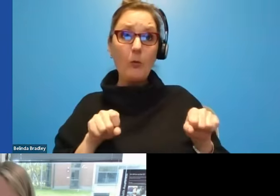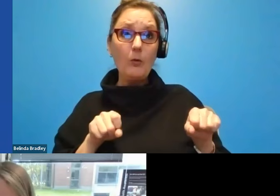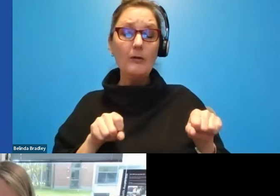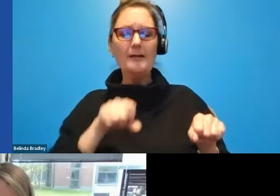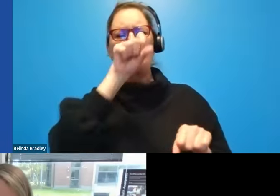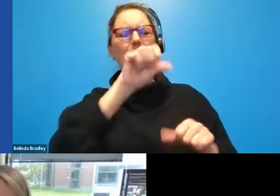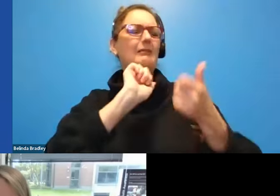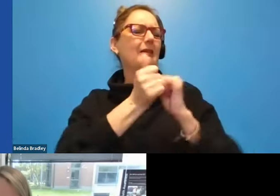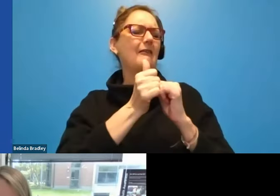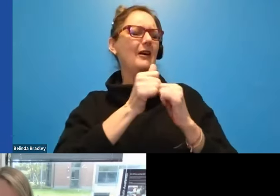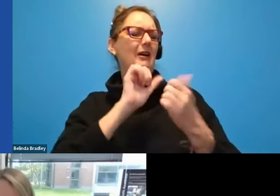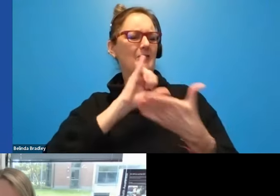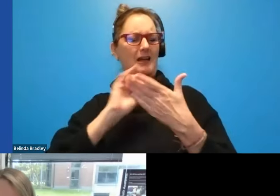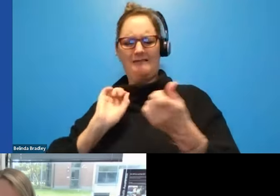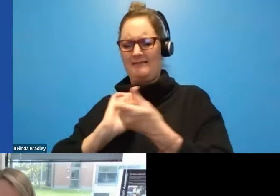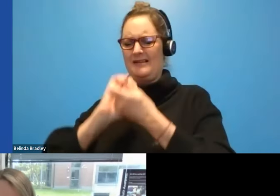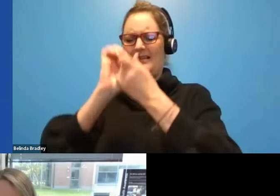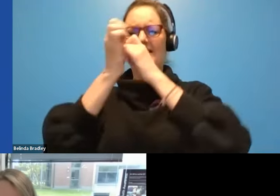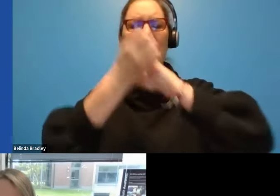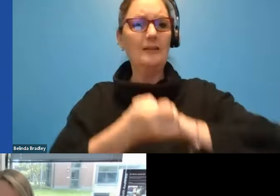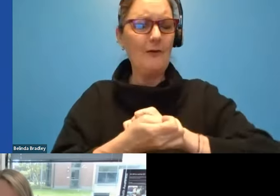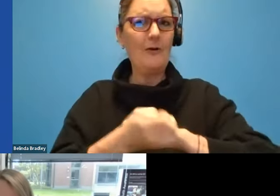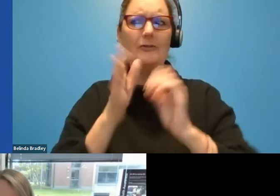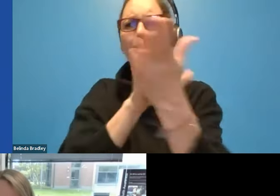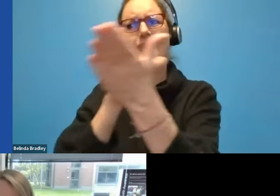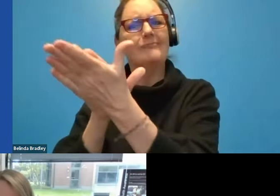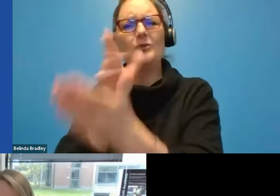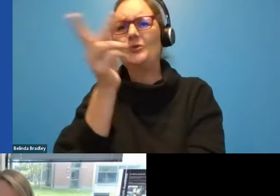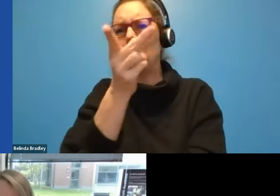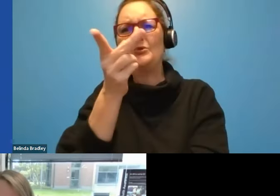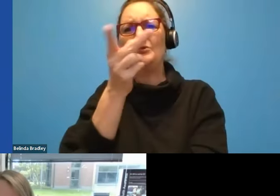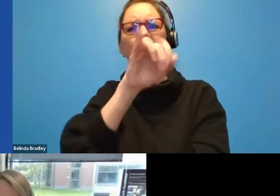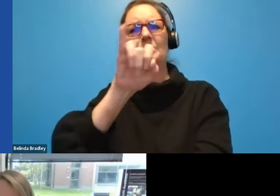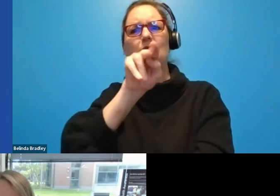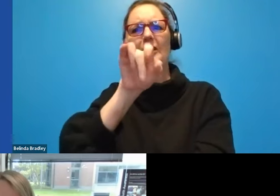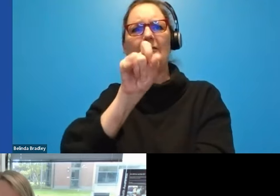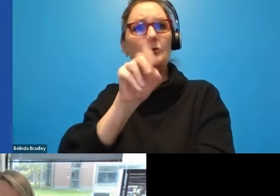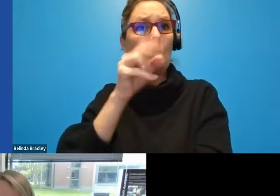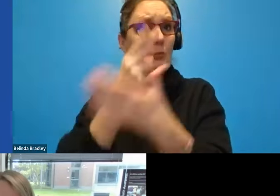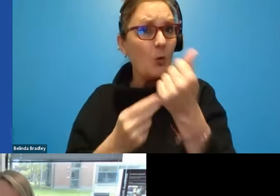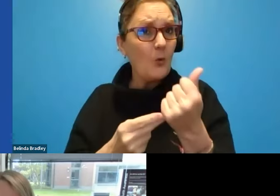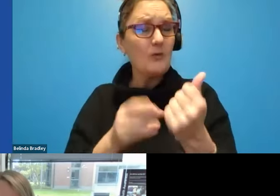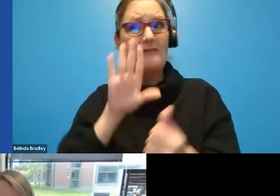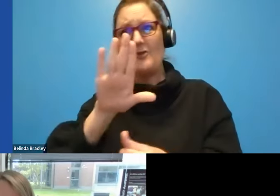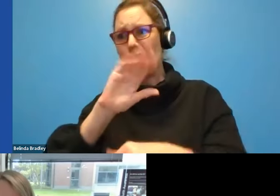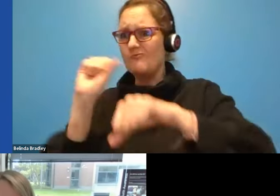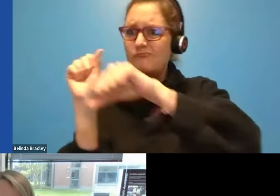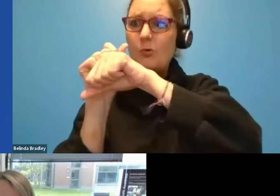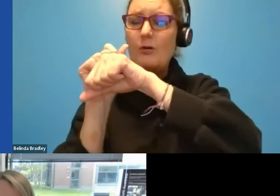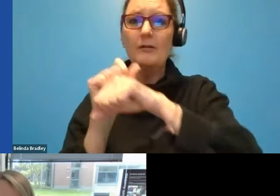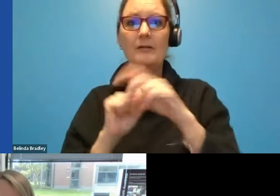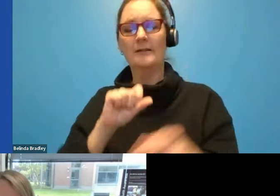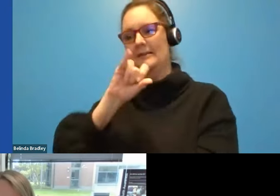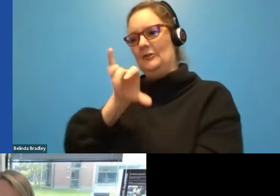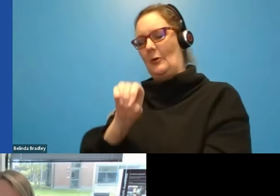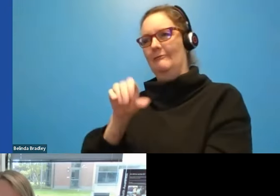to you and Jennison for the power you put behind it. Well, thank you. And what's funny is I'd say that blog post is the